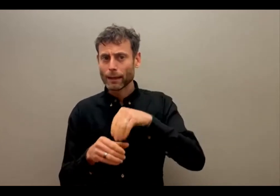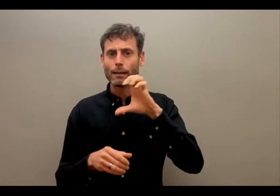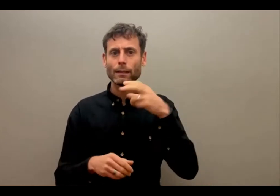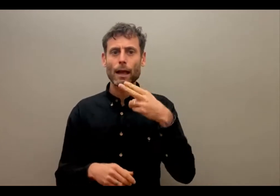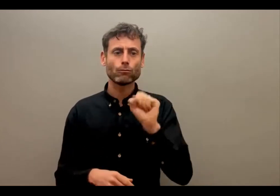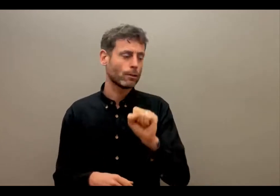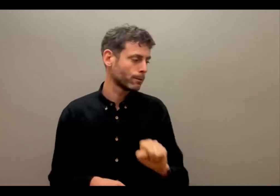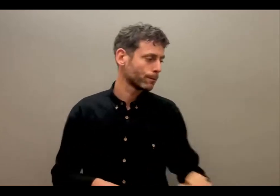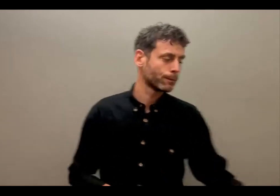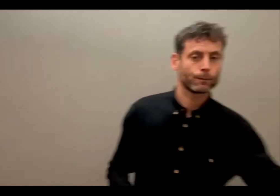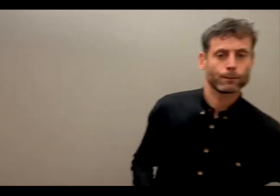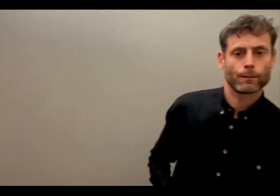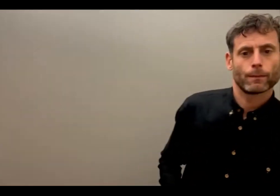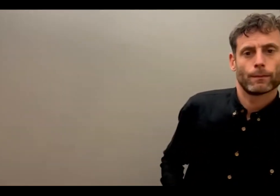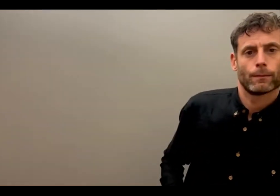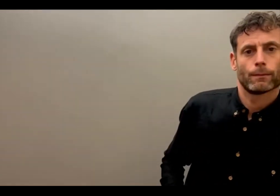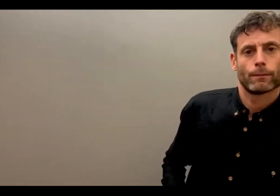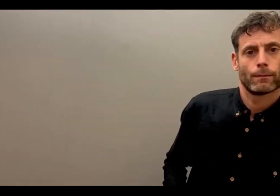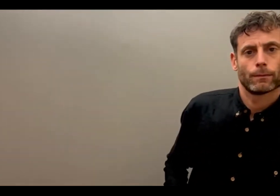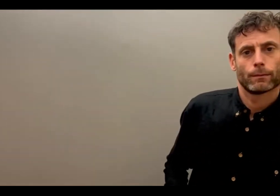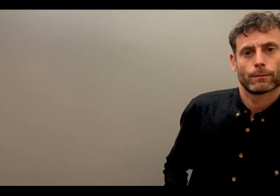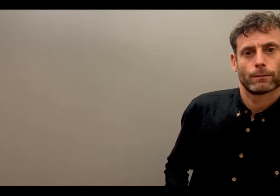Over to you, Rachel.